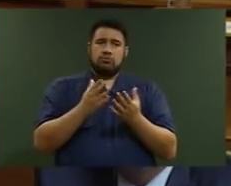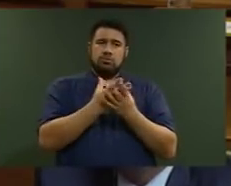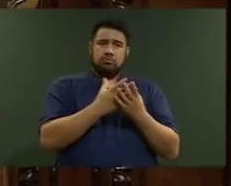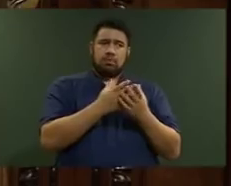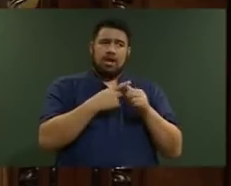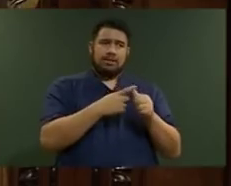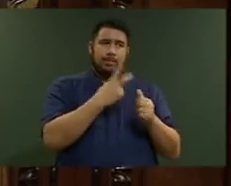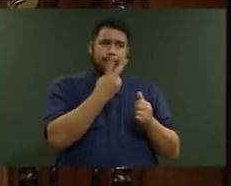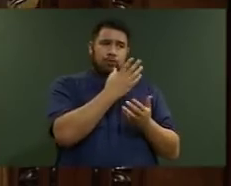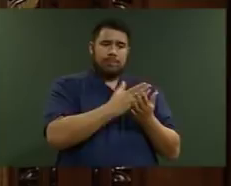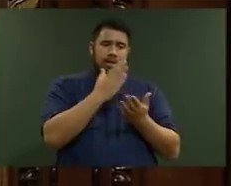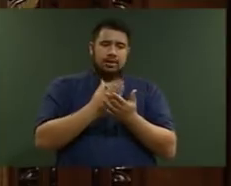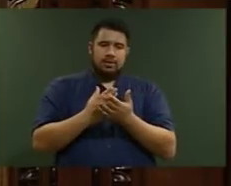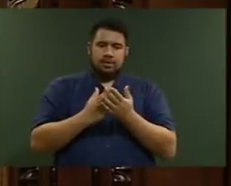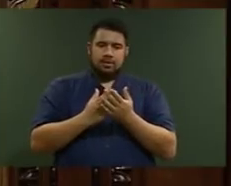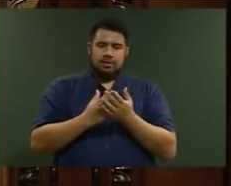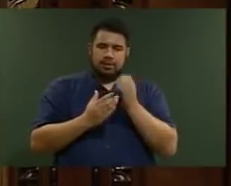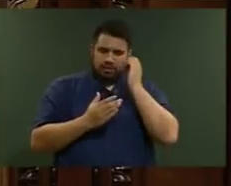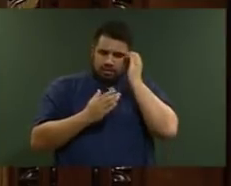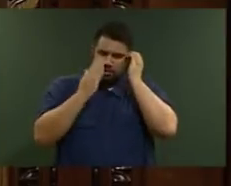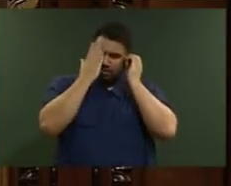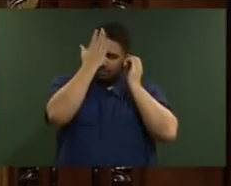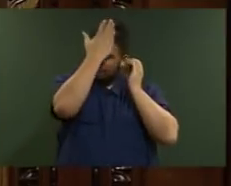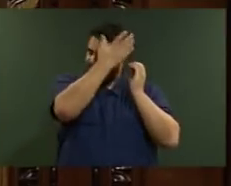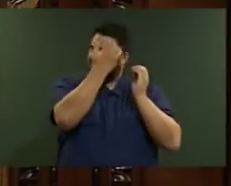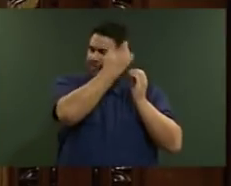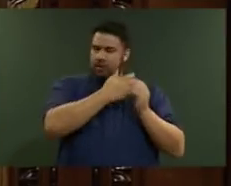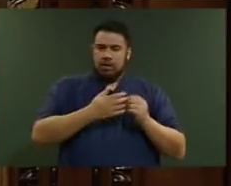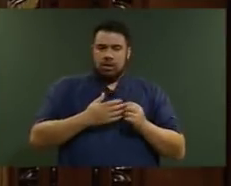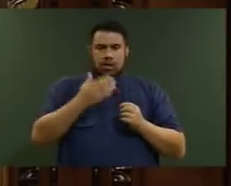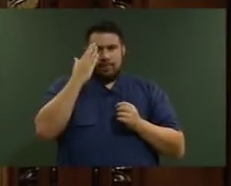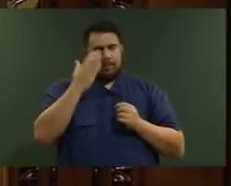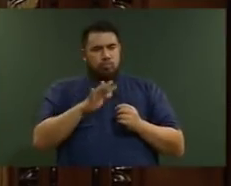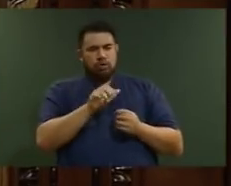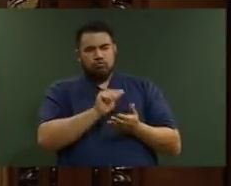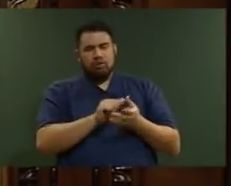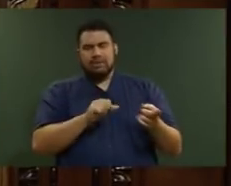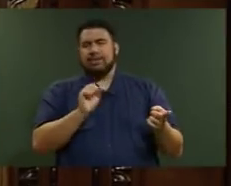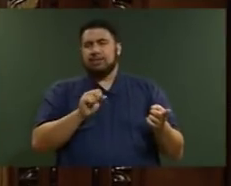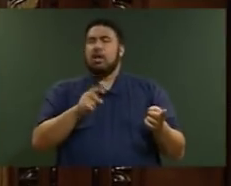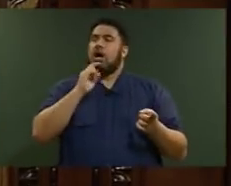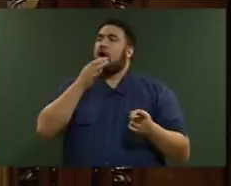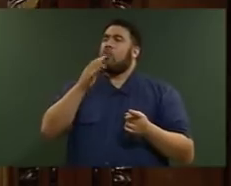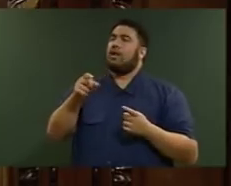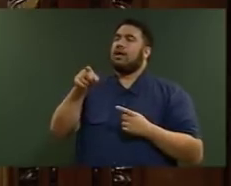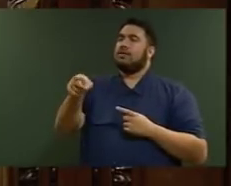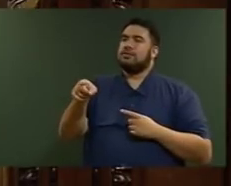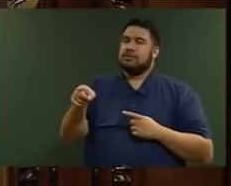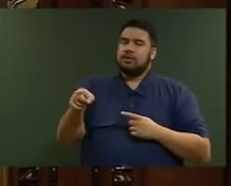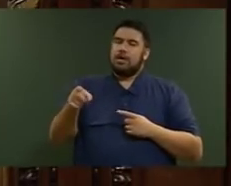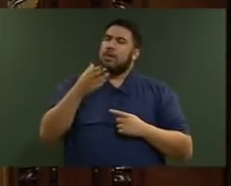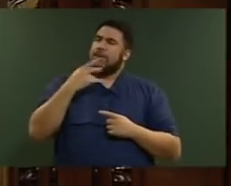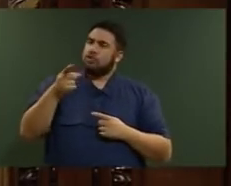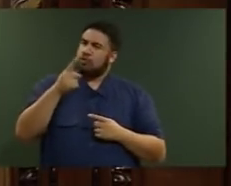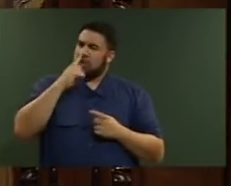the question. The Member is probably right. will ask the Member to give some